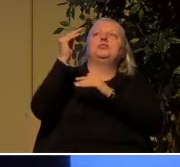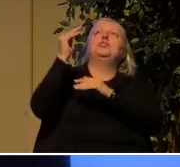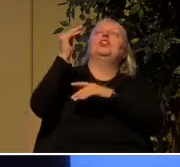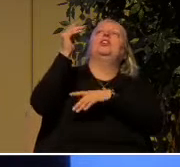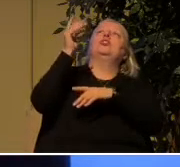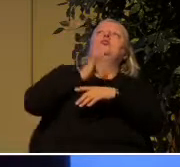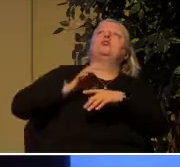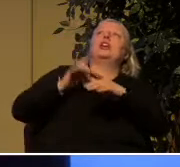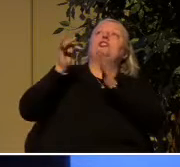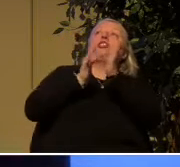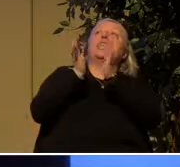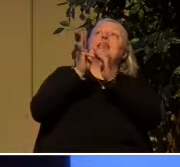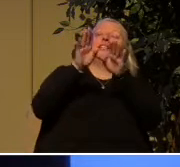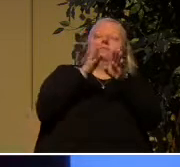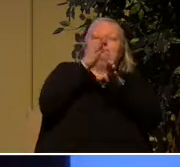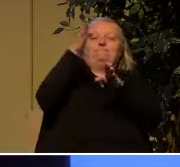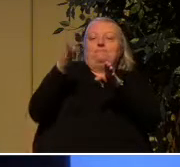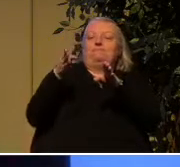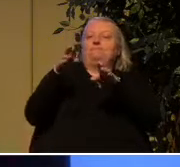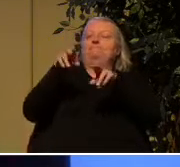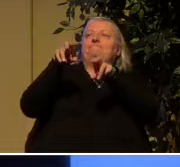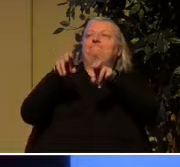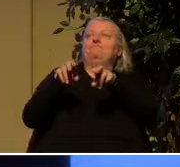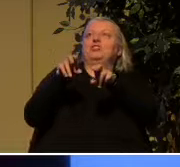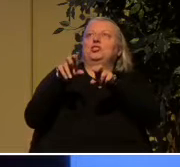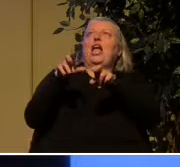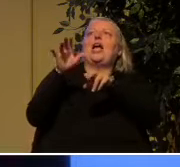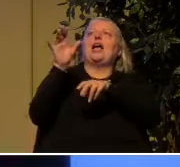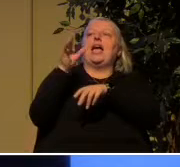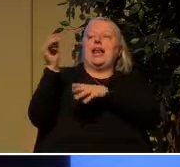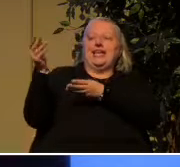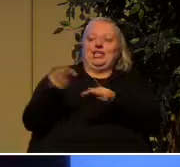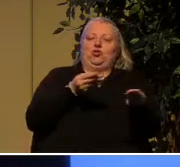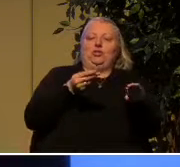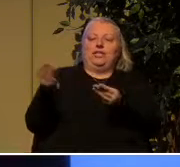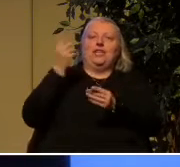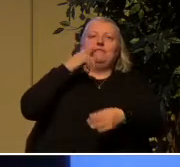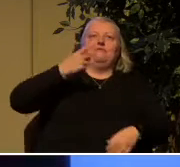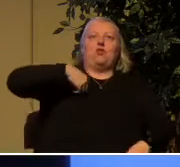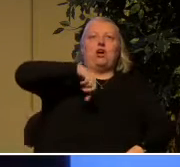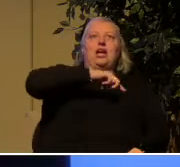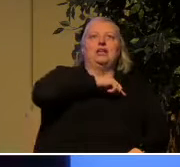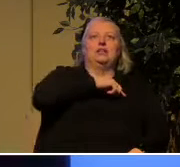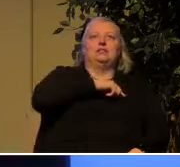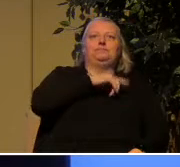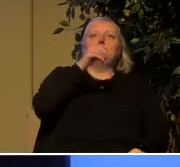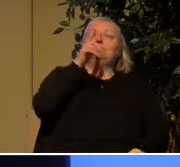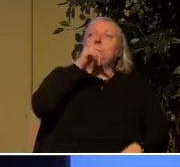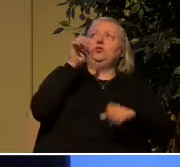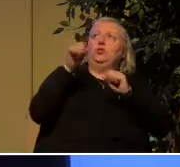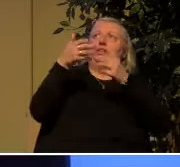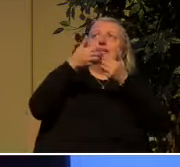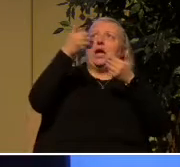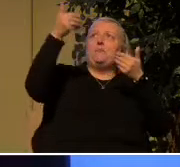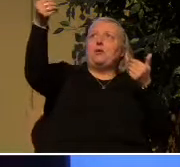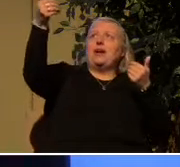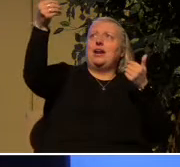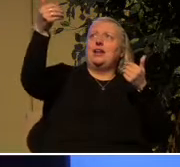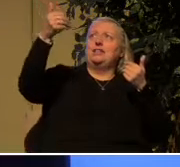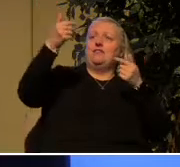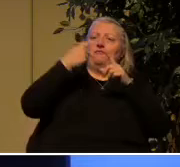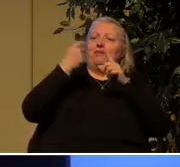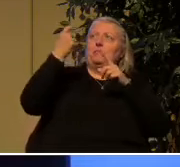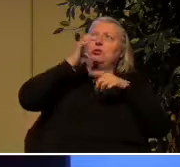the right hand of God and is also interceding for us who shall separate us from the love of